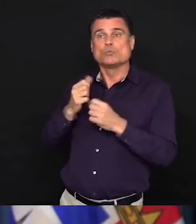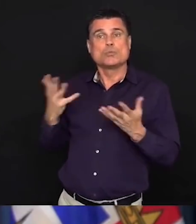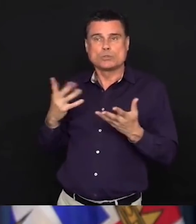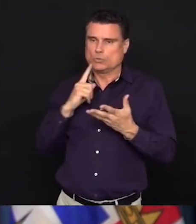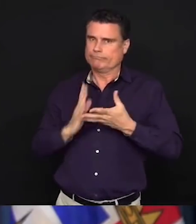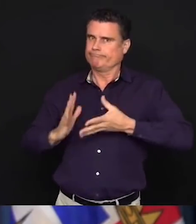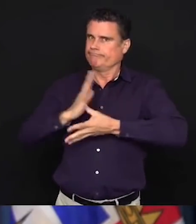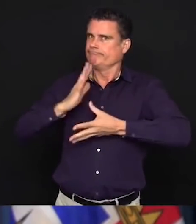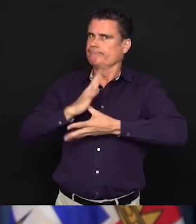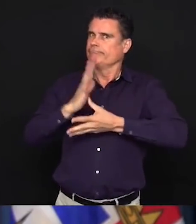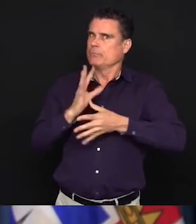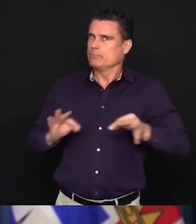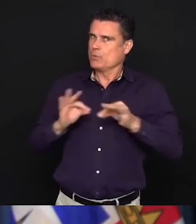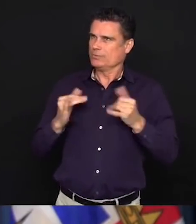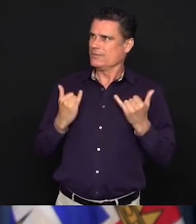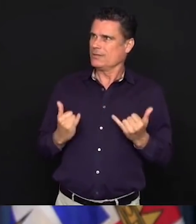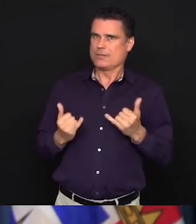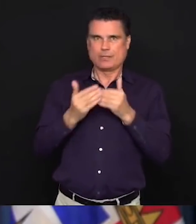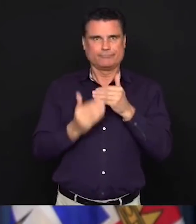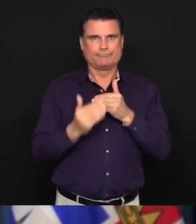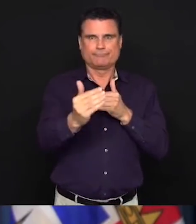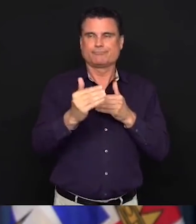into the programs that we're going to be announcing today.